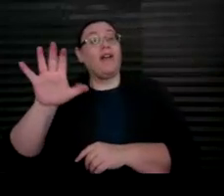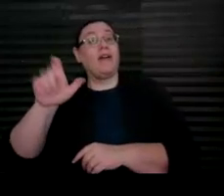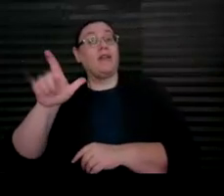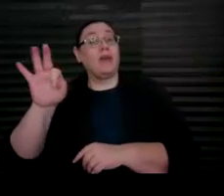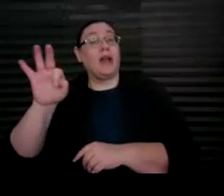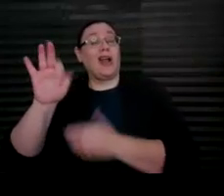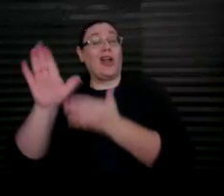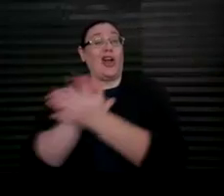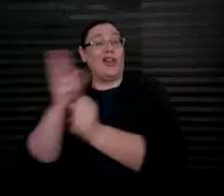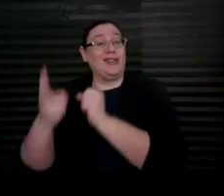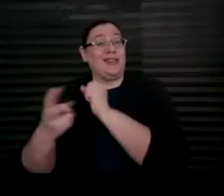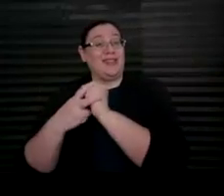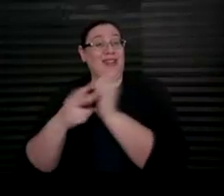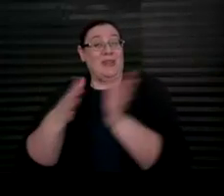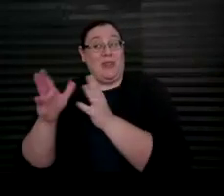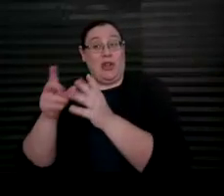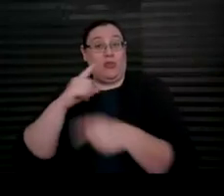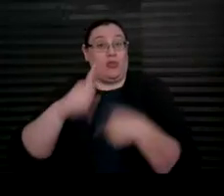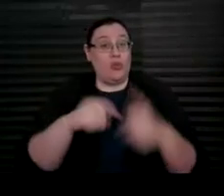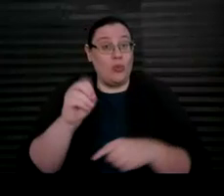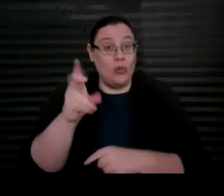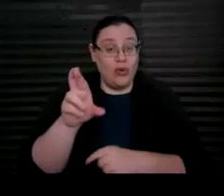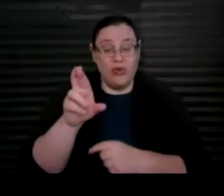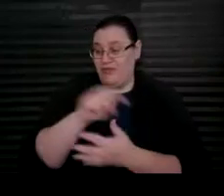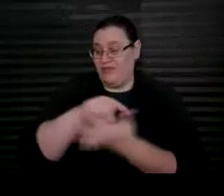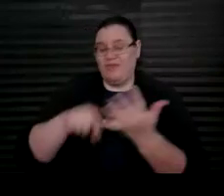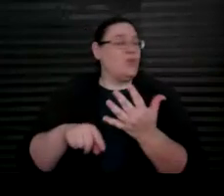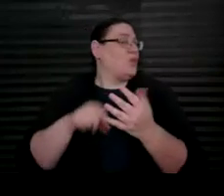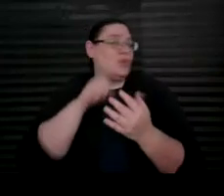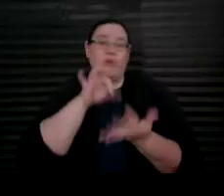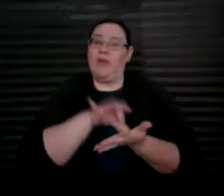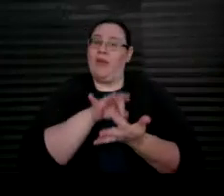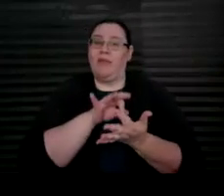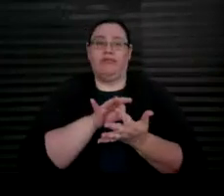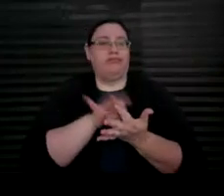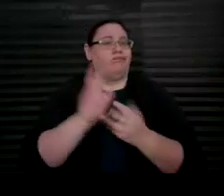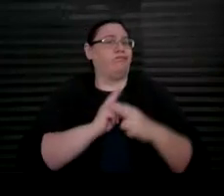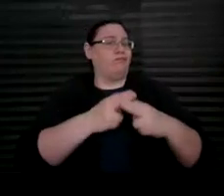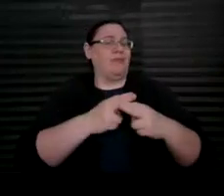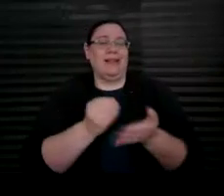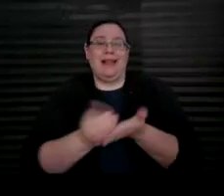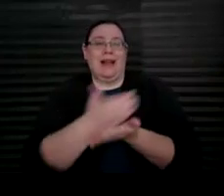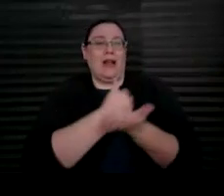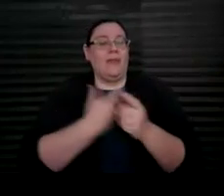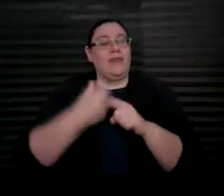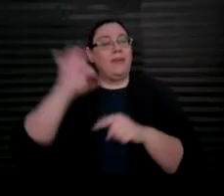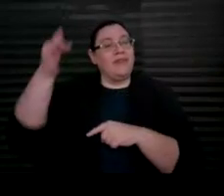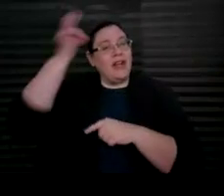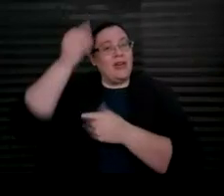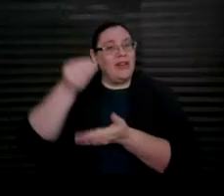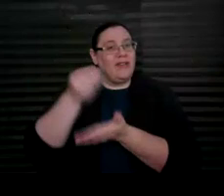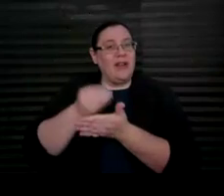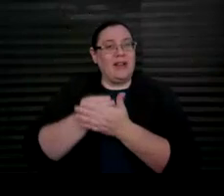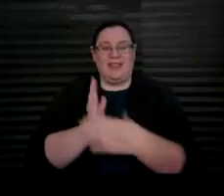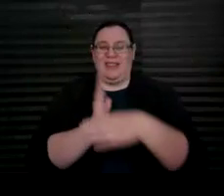plan rollover do not count as income by federally funded means-tested